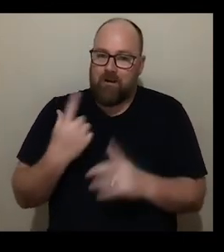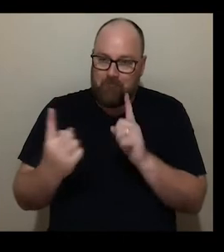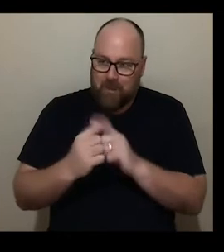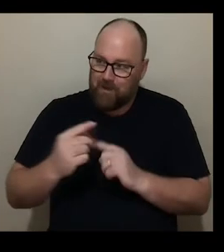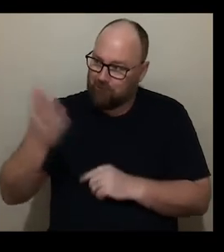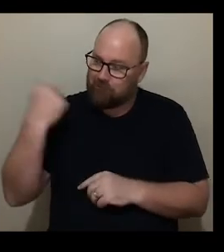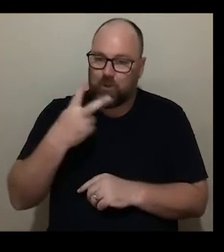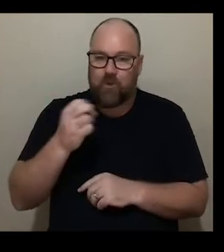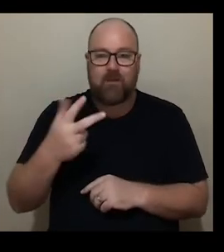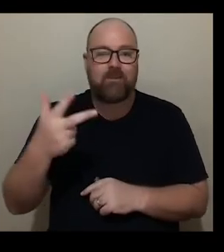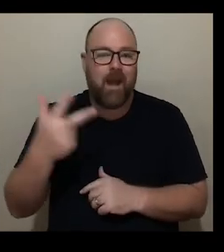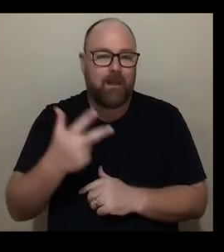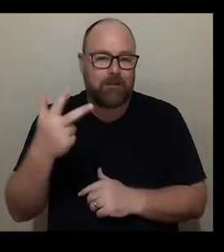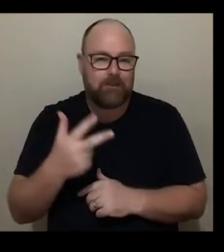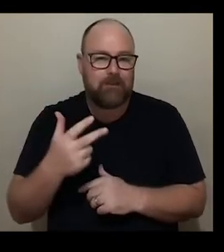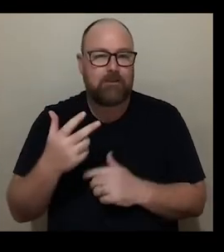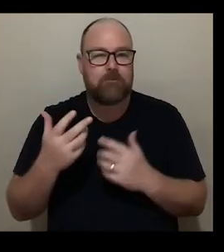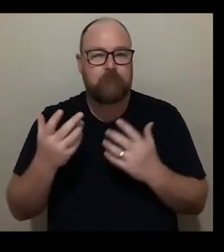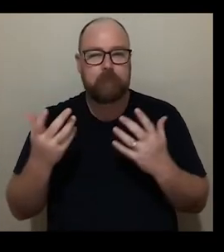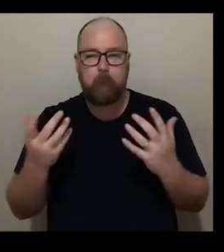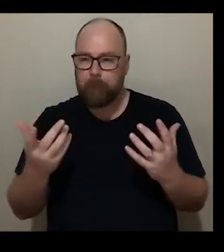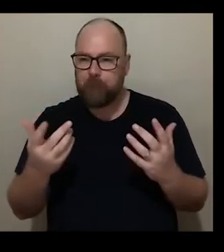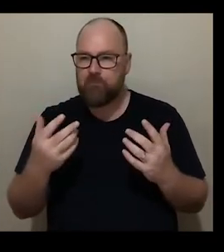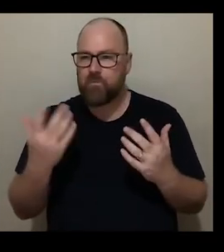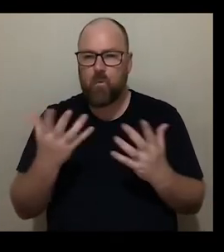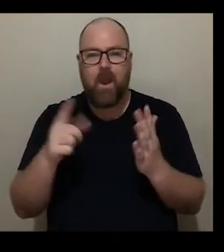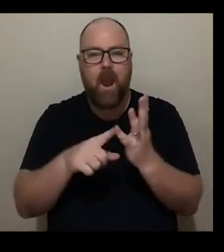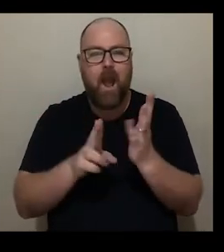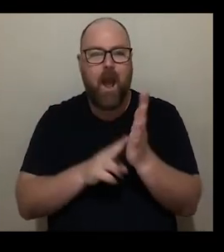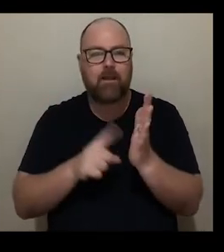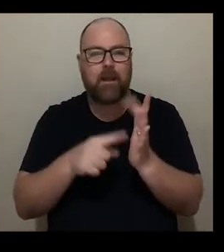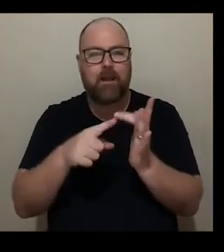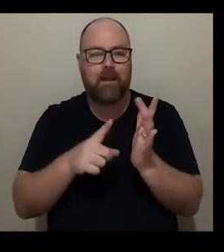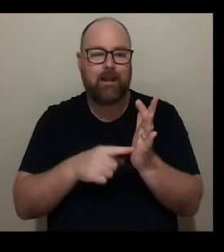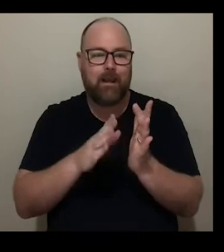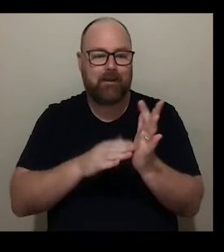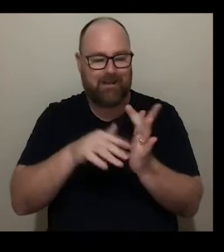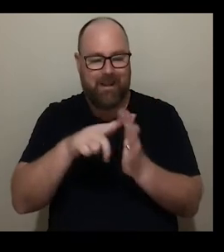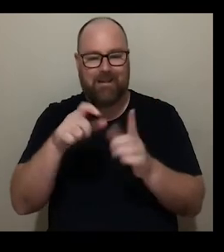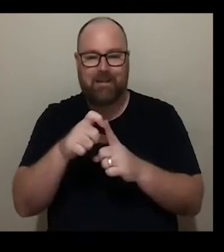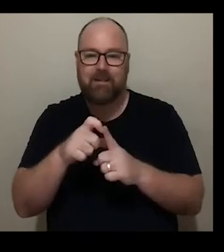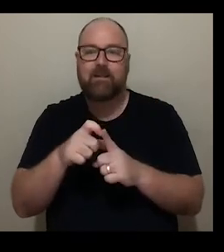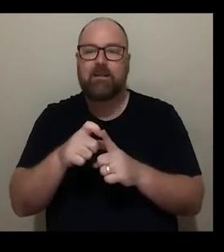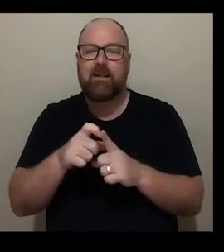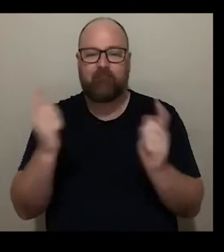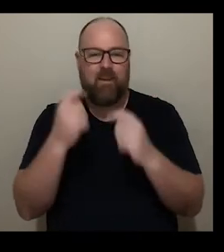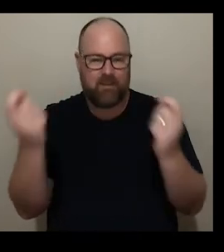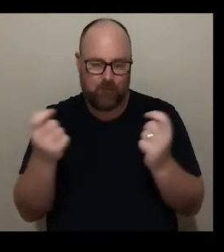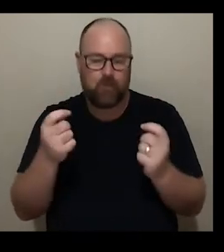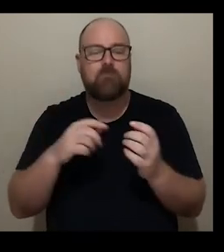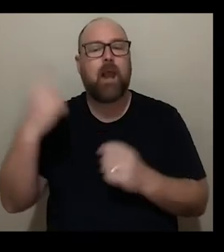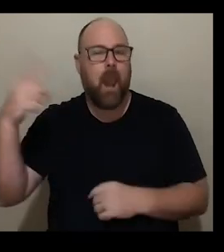in 2018 at the Unlimited Festival in London South Bank and then again in